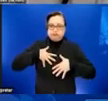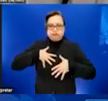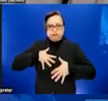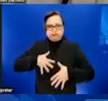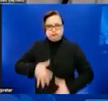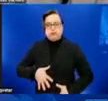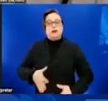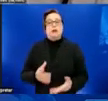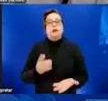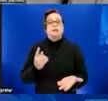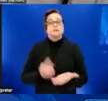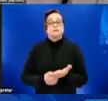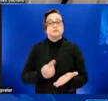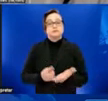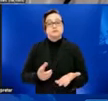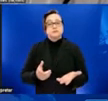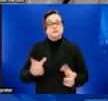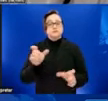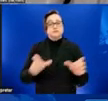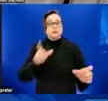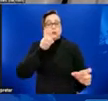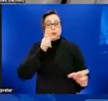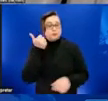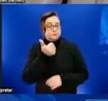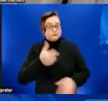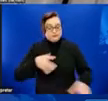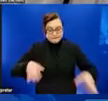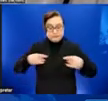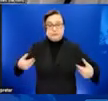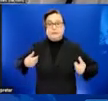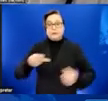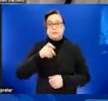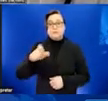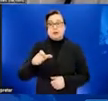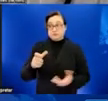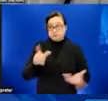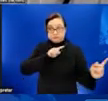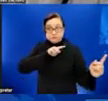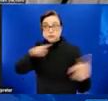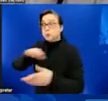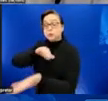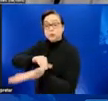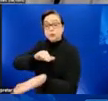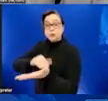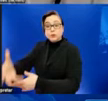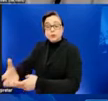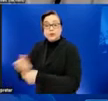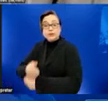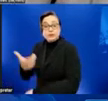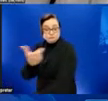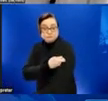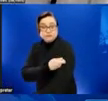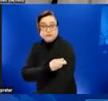want to get the monkeypox vaccine because they fear being labeled and thus stigmatized as a spreader of disease,